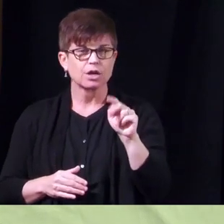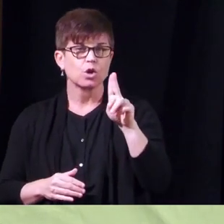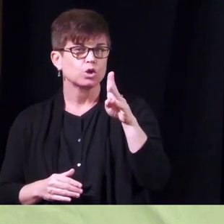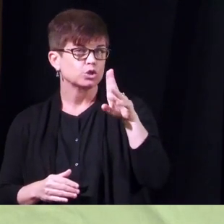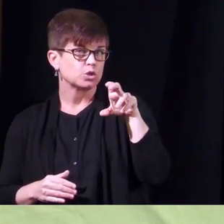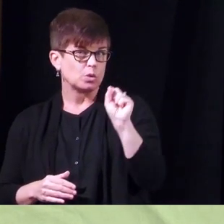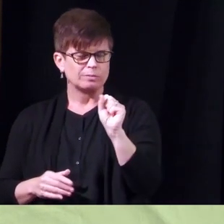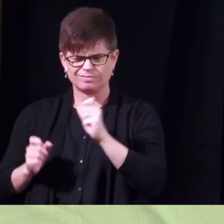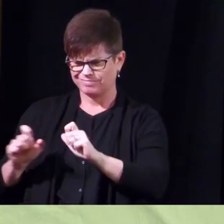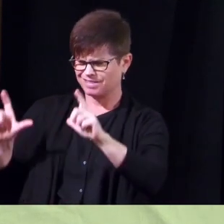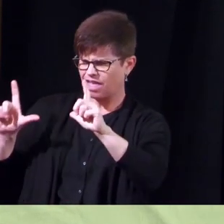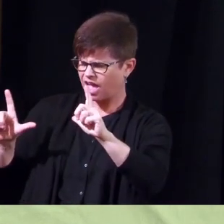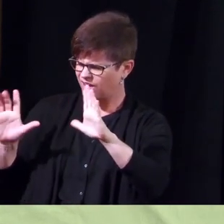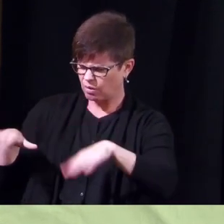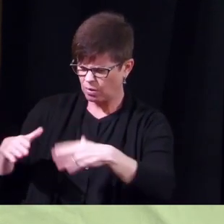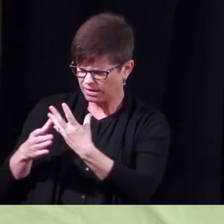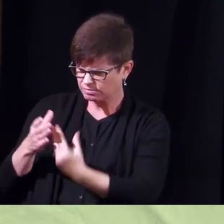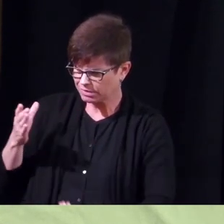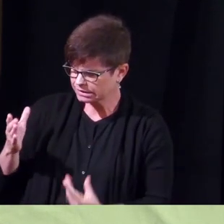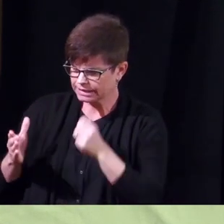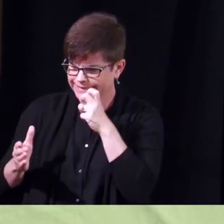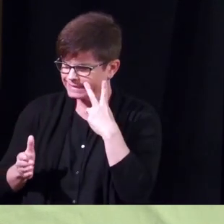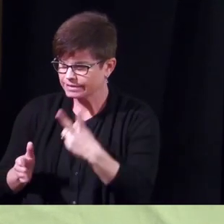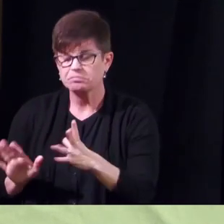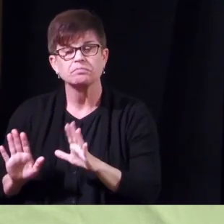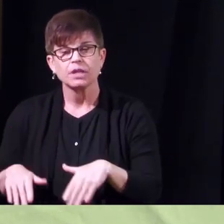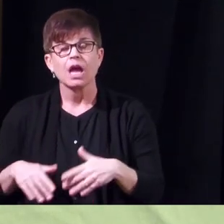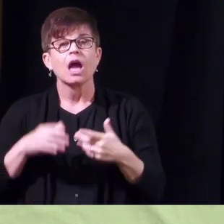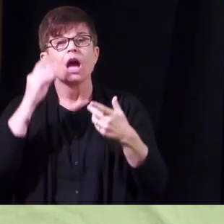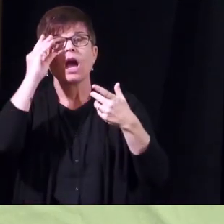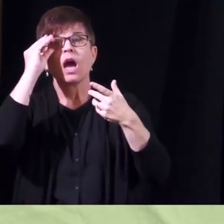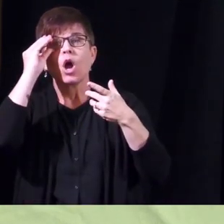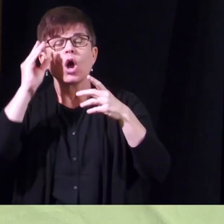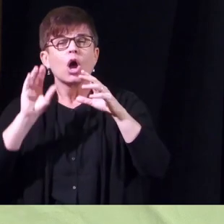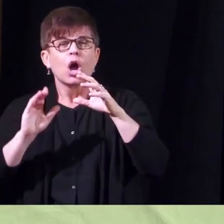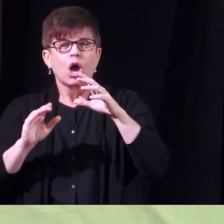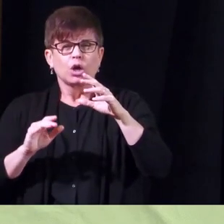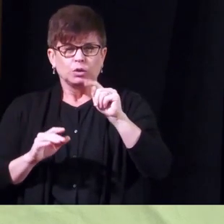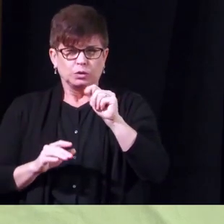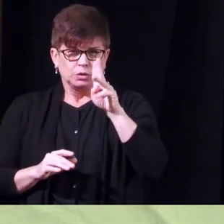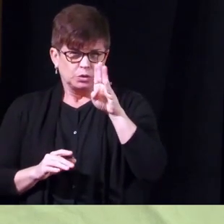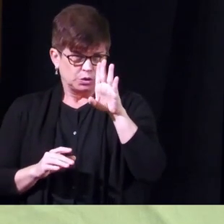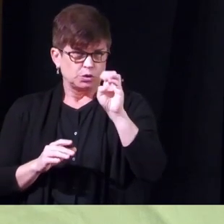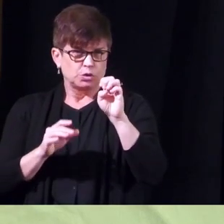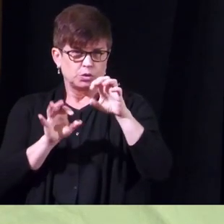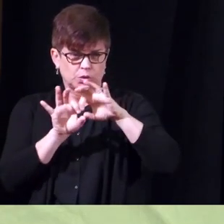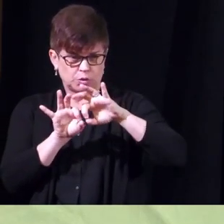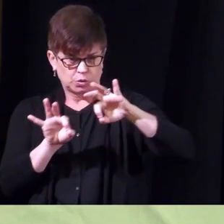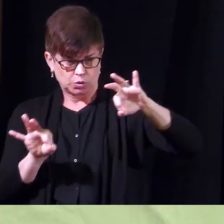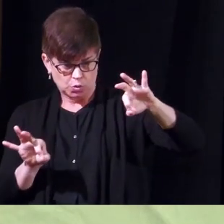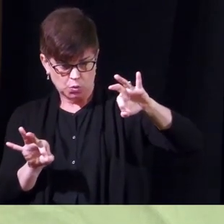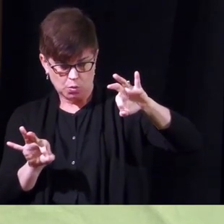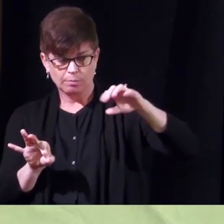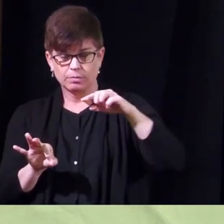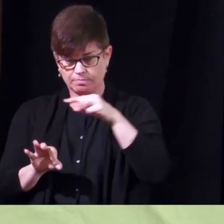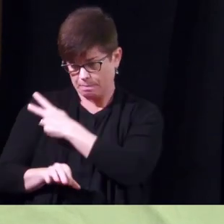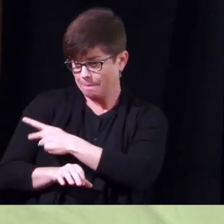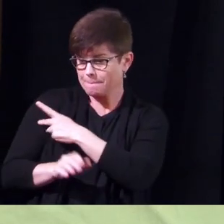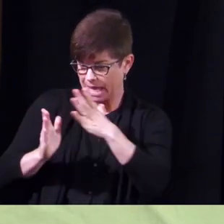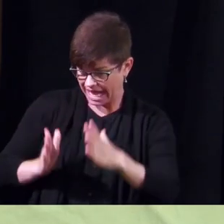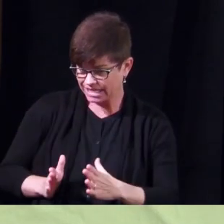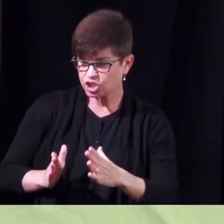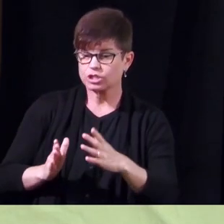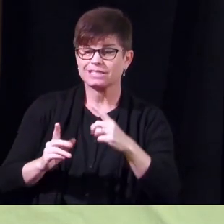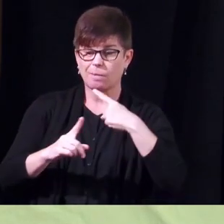but anyway uh the patients that have suprapubic tubes uh she she takes the botox every